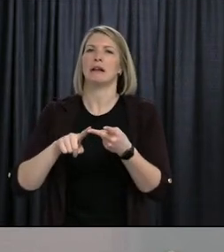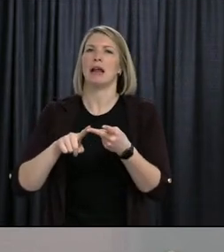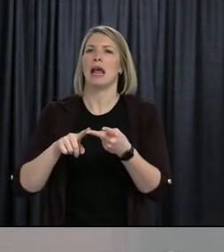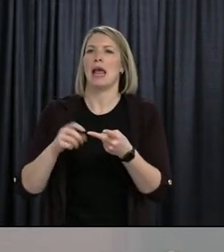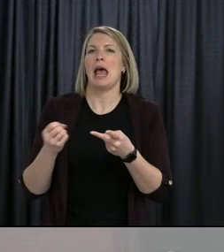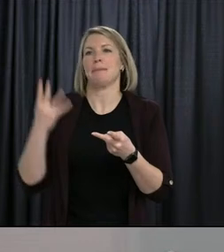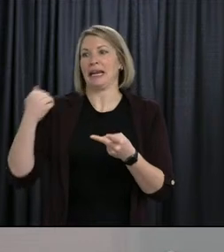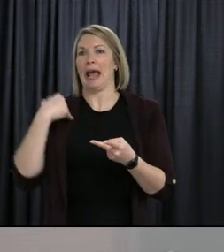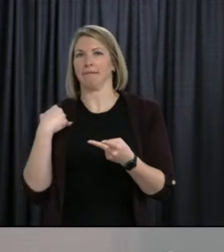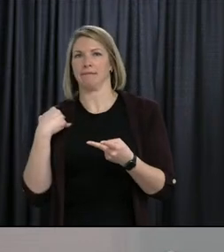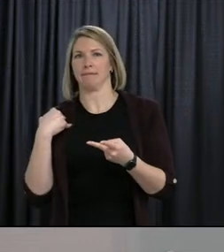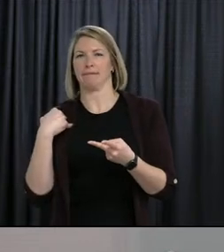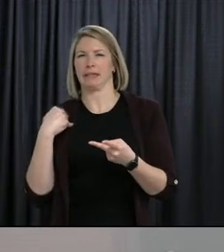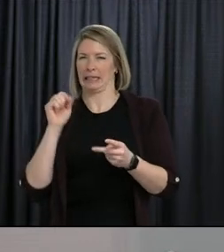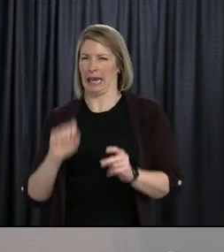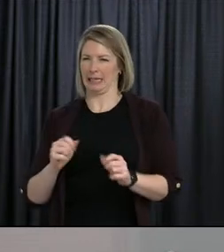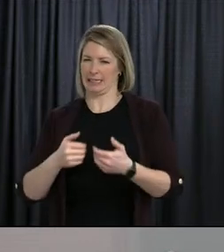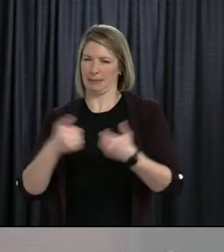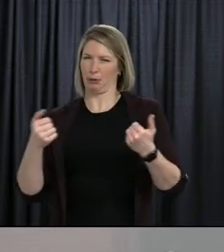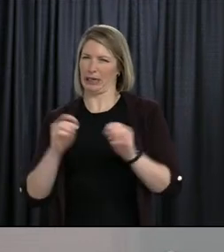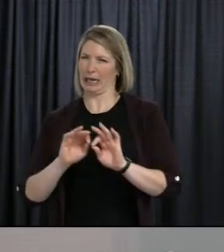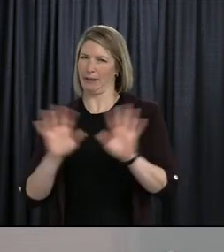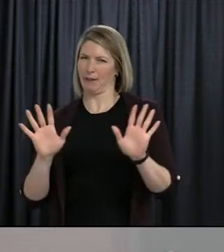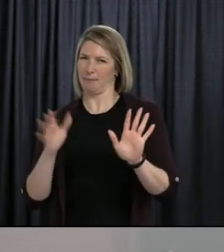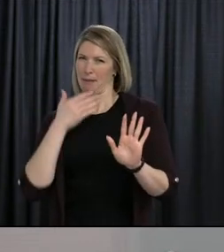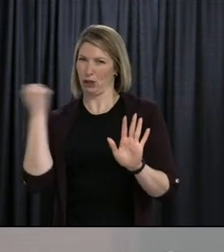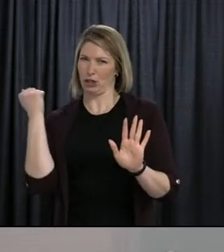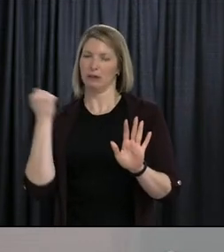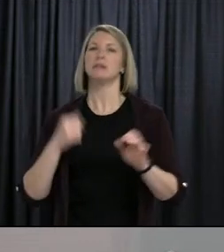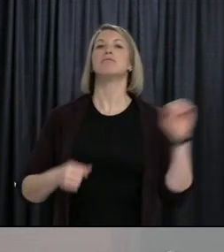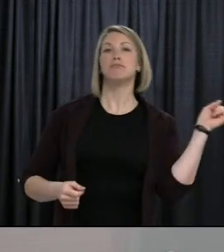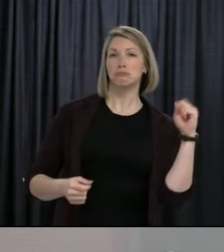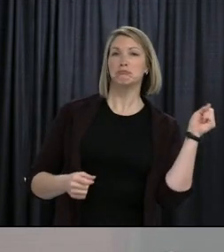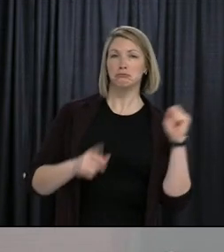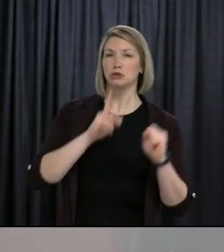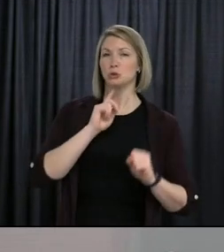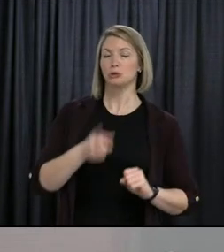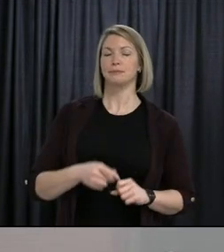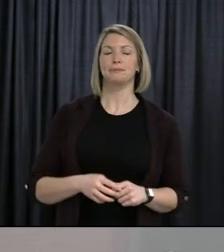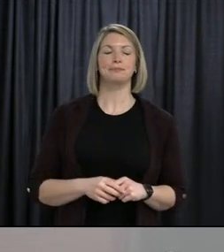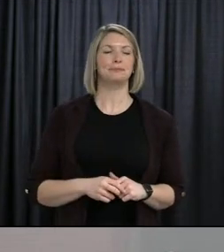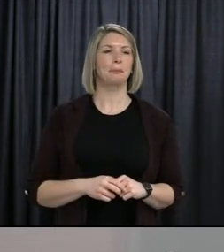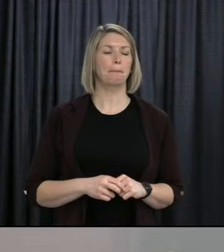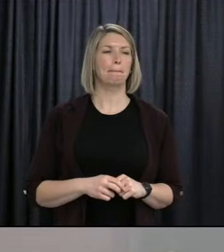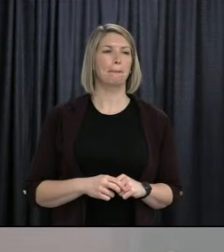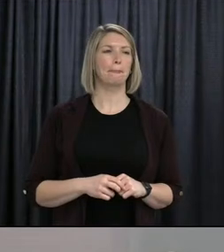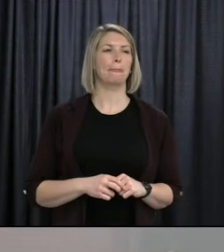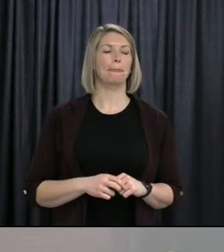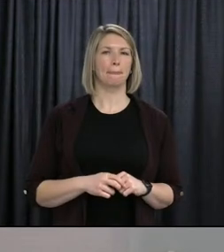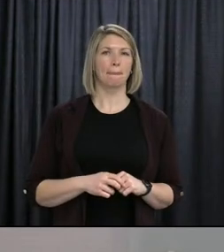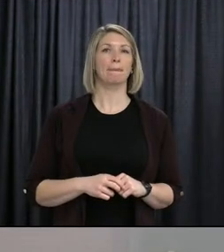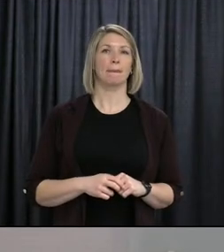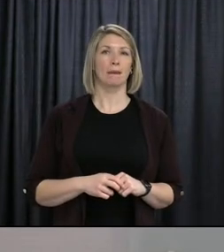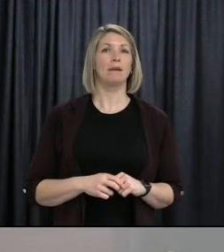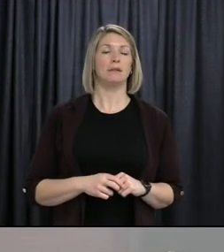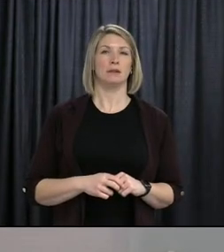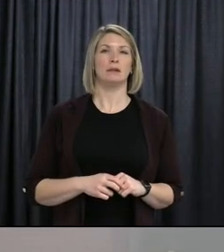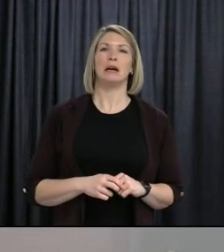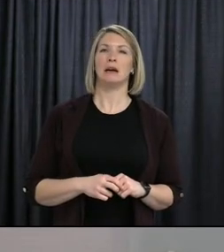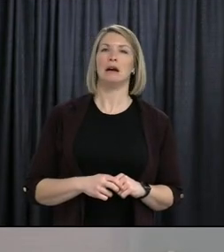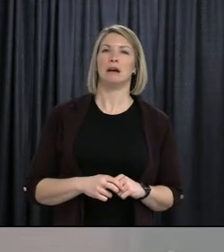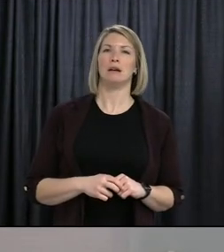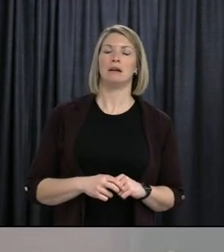right now that you have. So I can answer that. As I alluded to earlier,